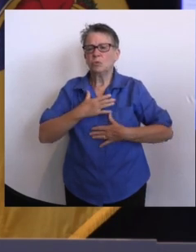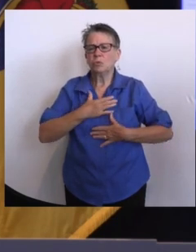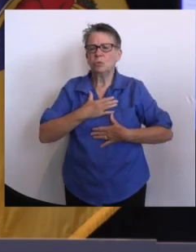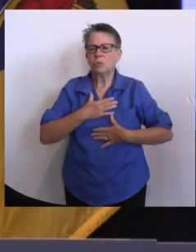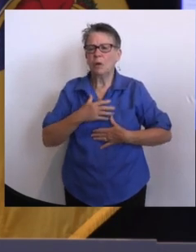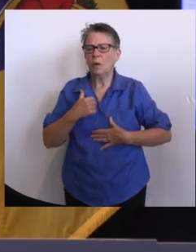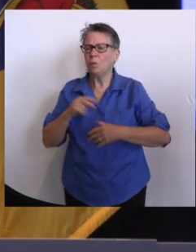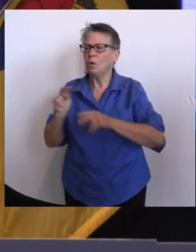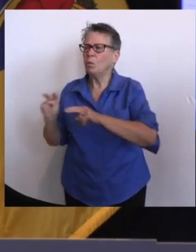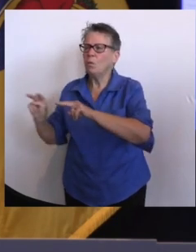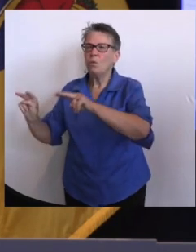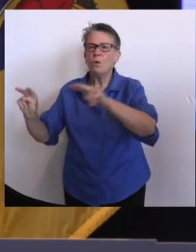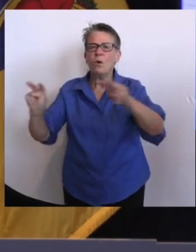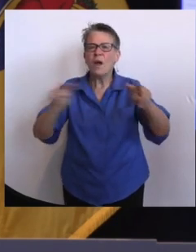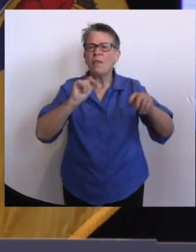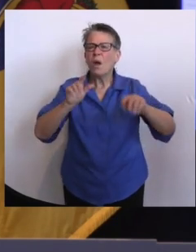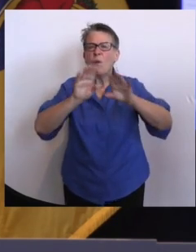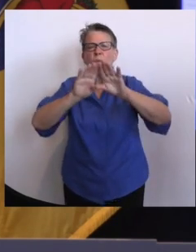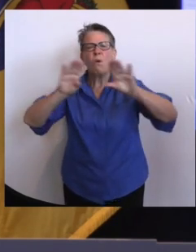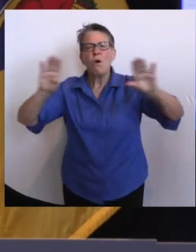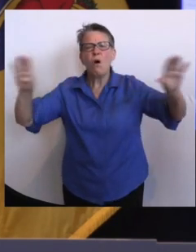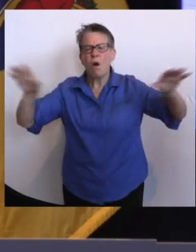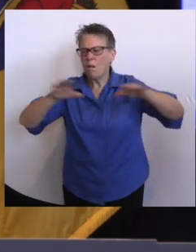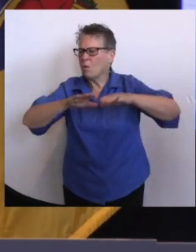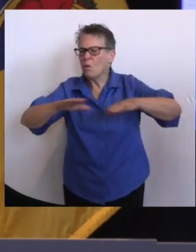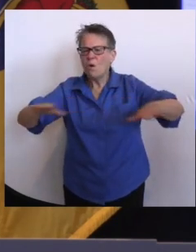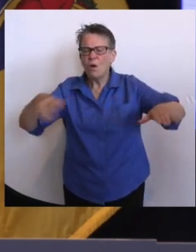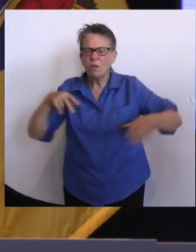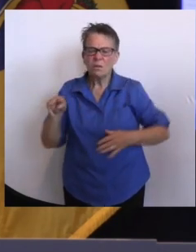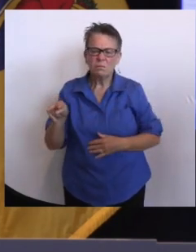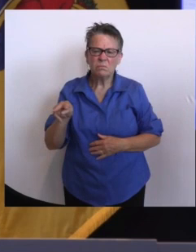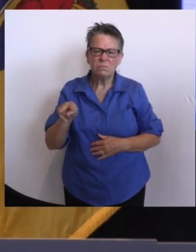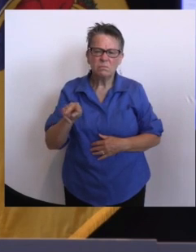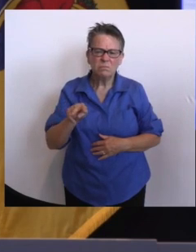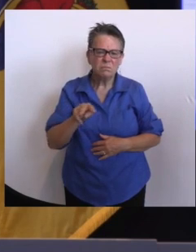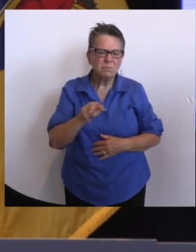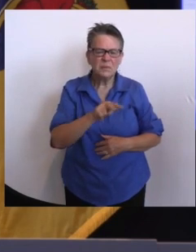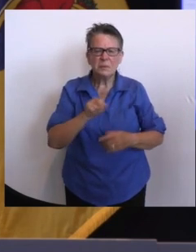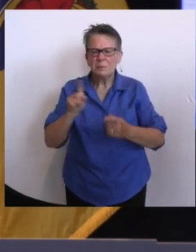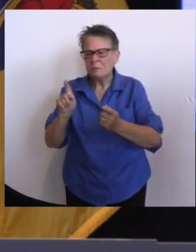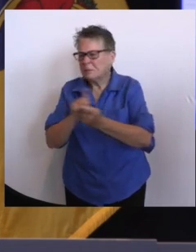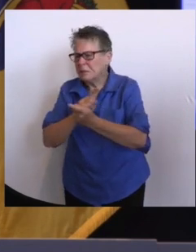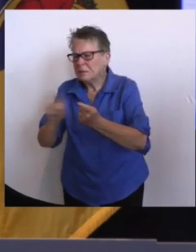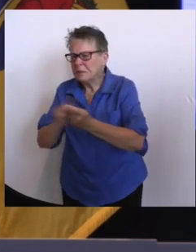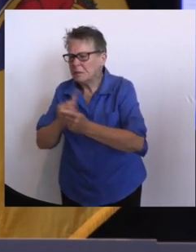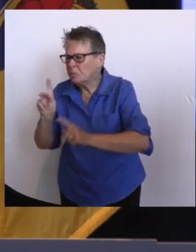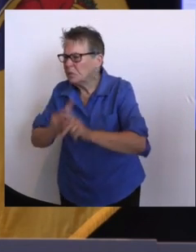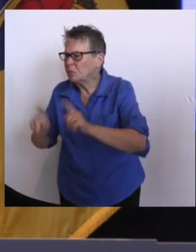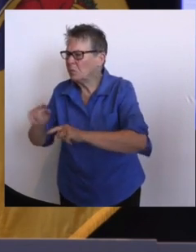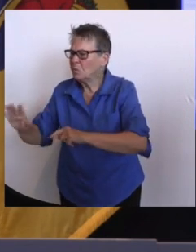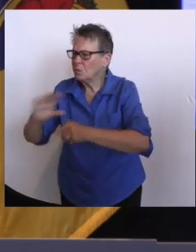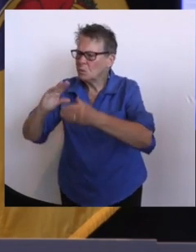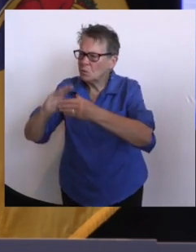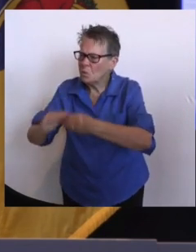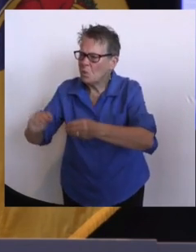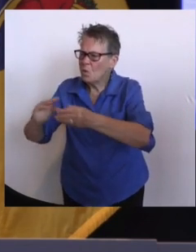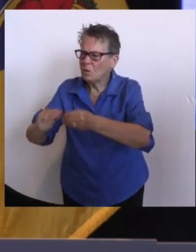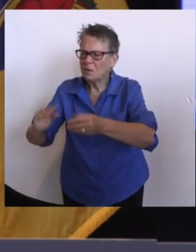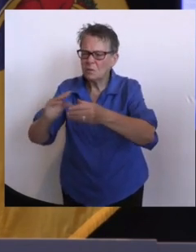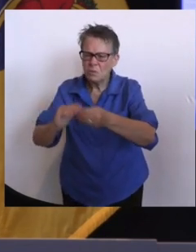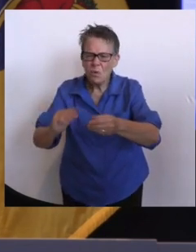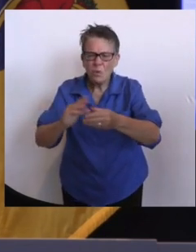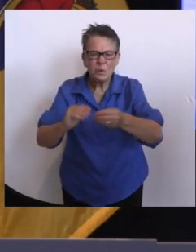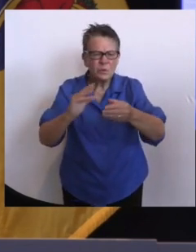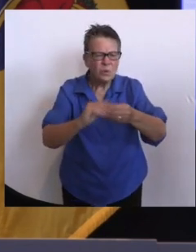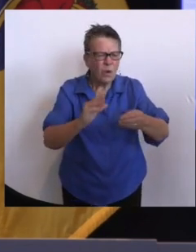photographs, meeting families, hearing the stories, just overwhelming. And then we came back on the Jersey side and were